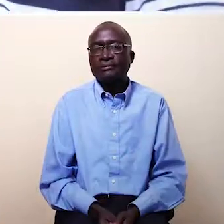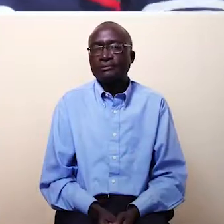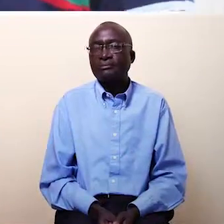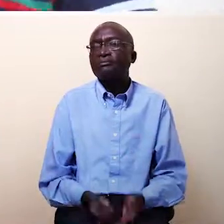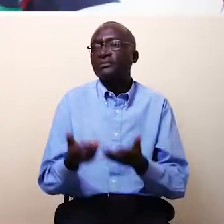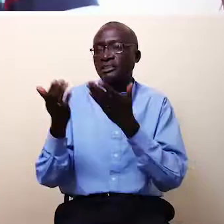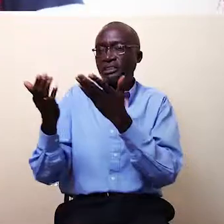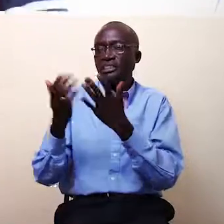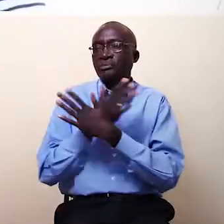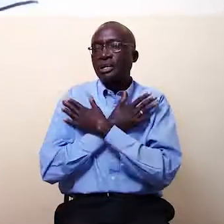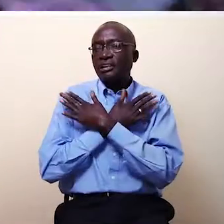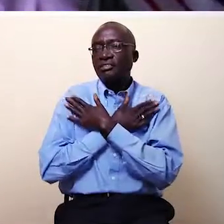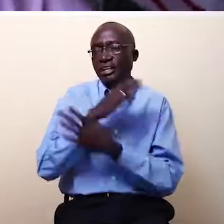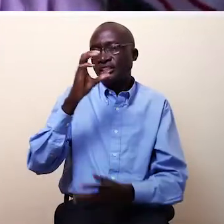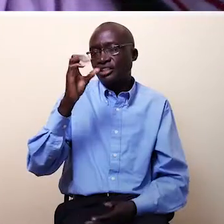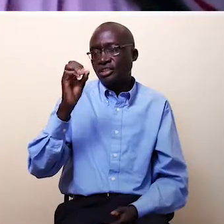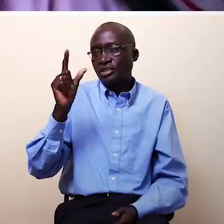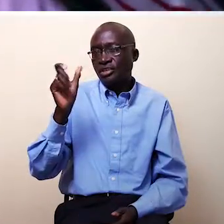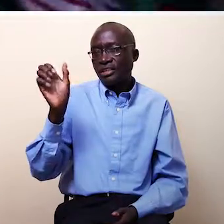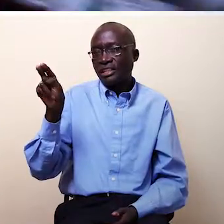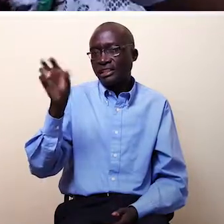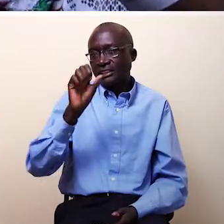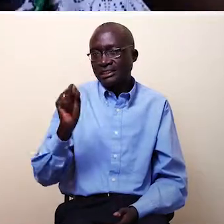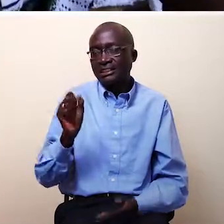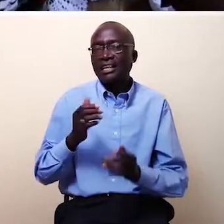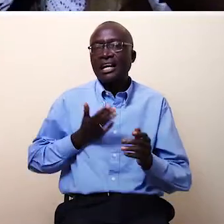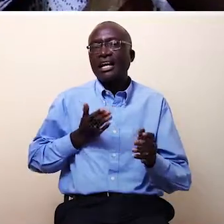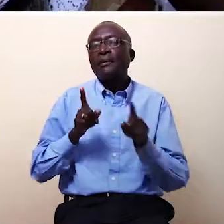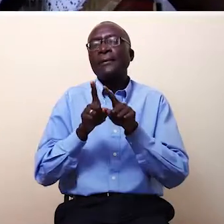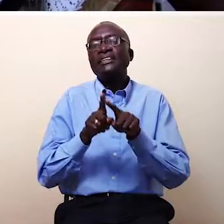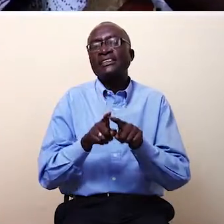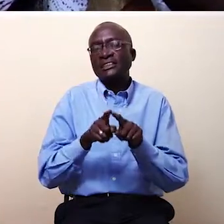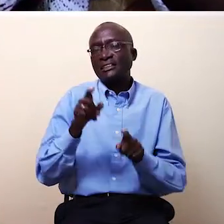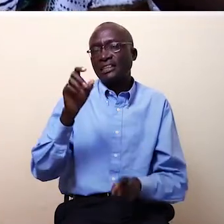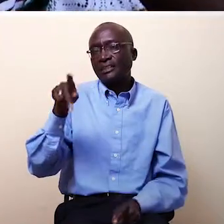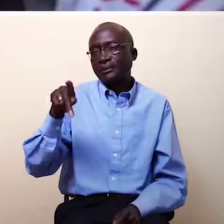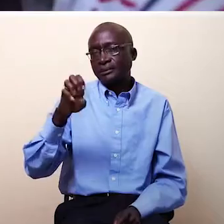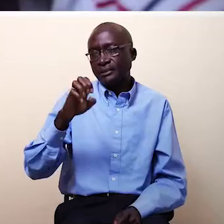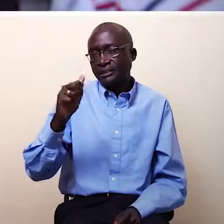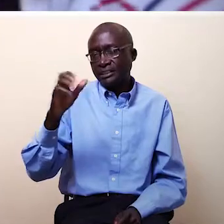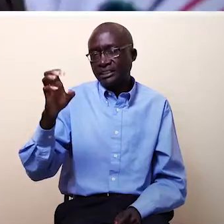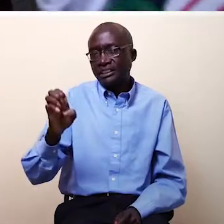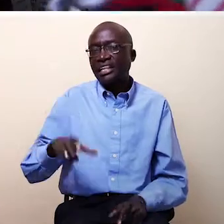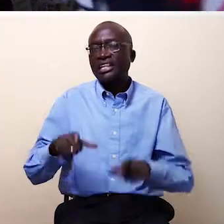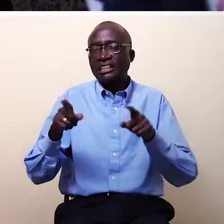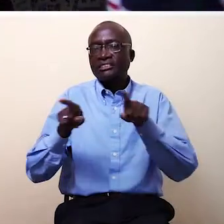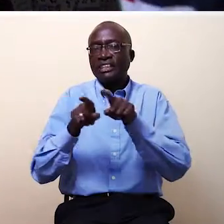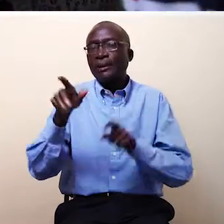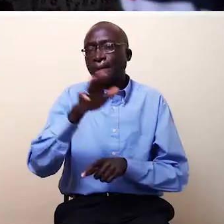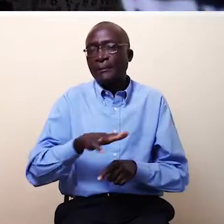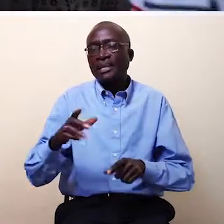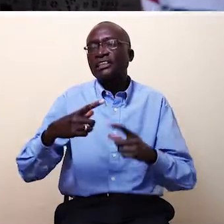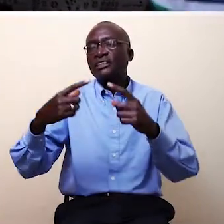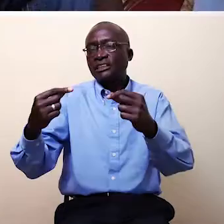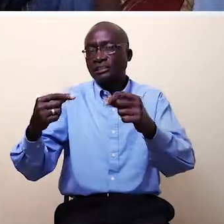This is my friend Collins and my sister Peace. We live in the same neighborhood. We also go to